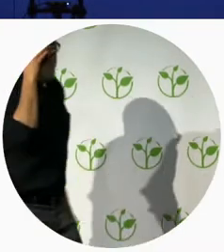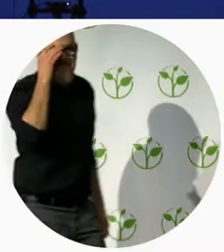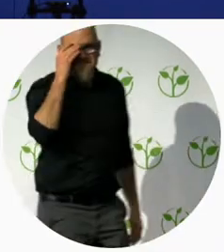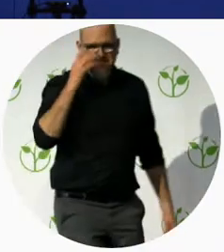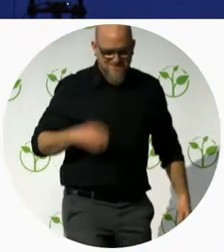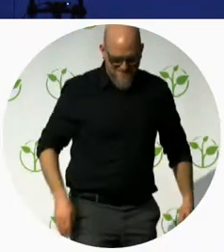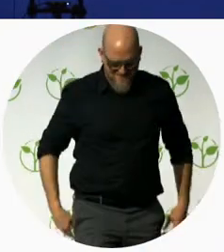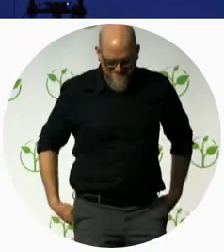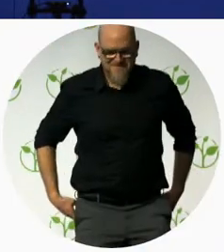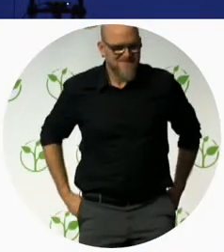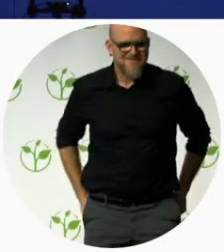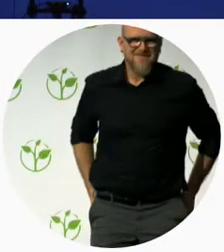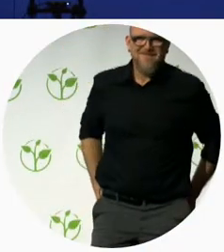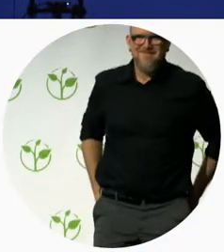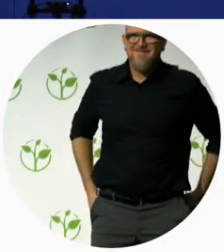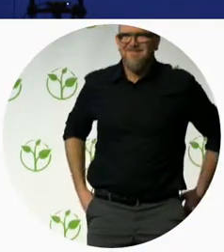Mohammed please